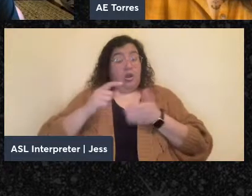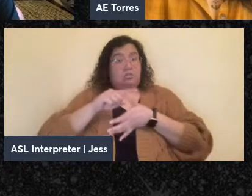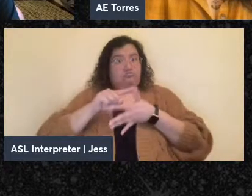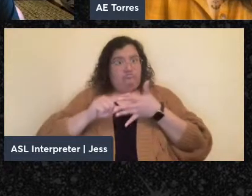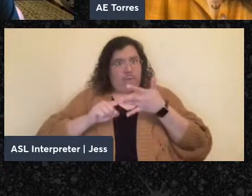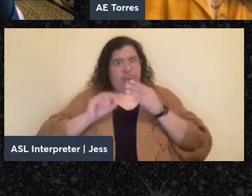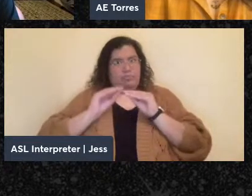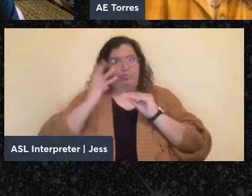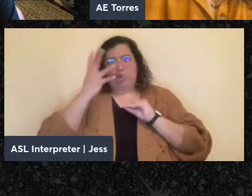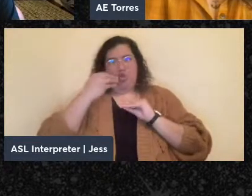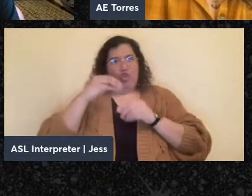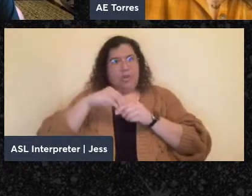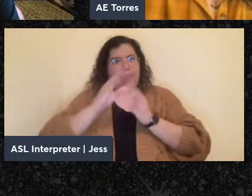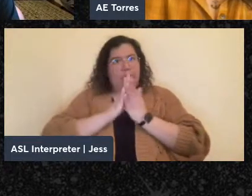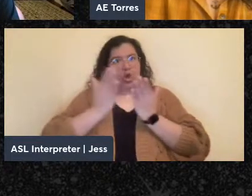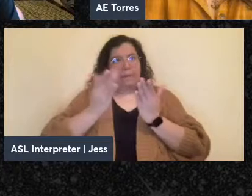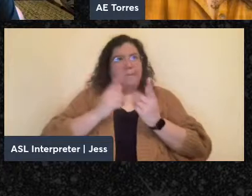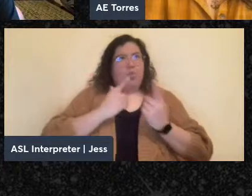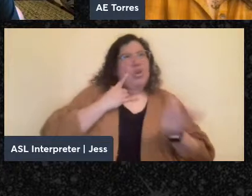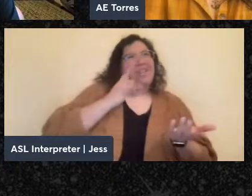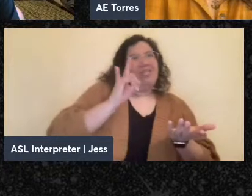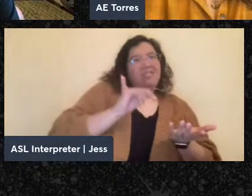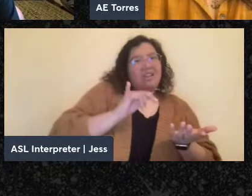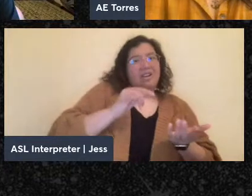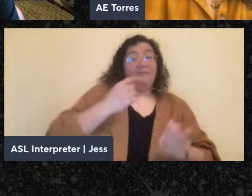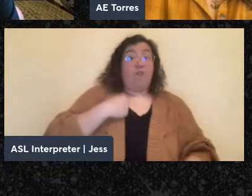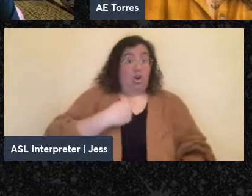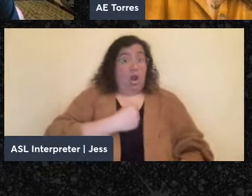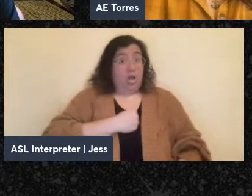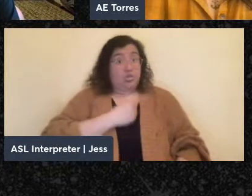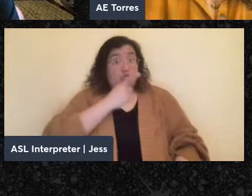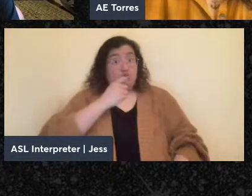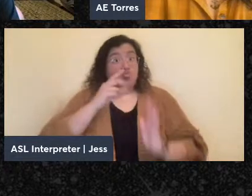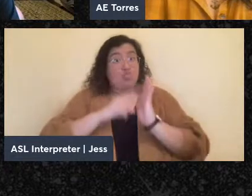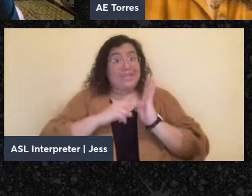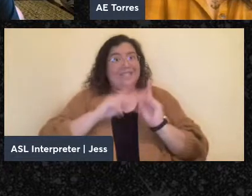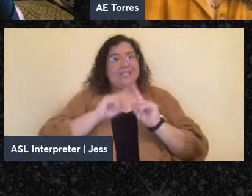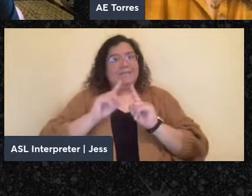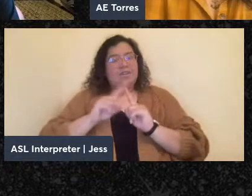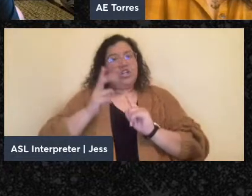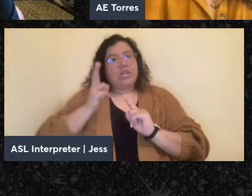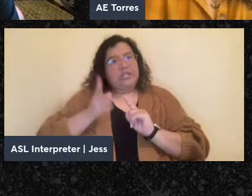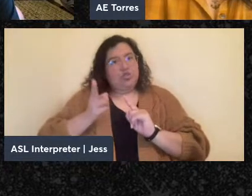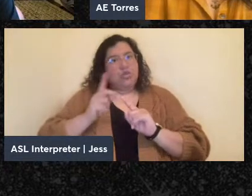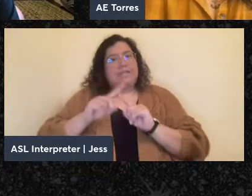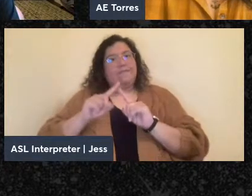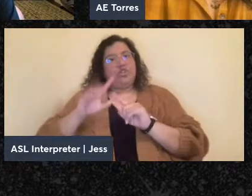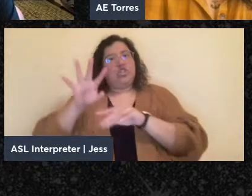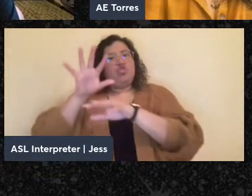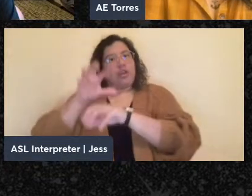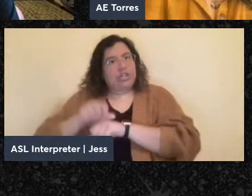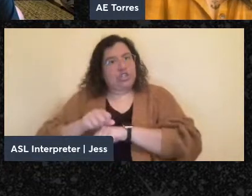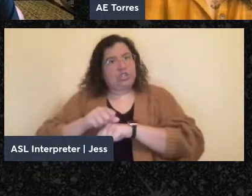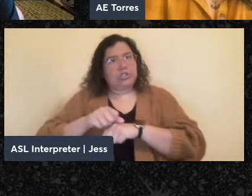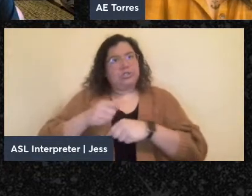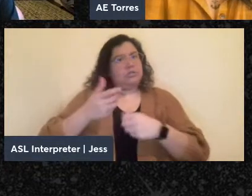be for those of us who are trying to read various histories or different traditions as we do in religious studies?